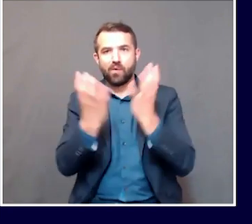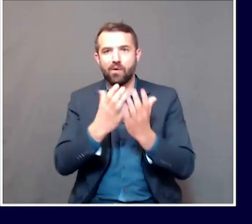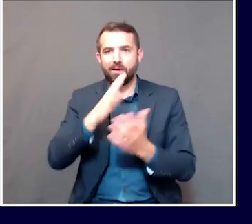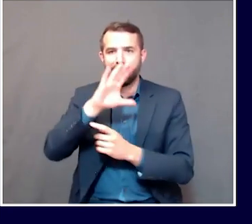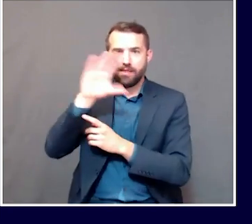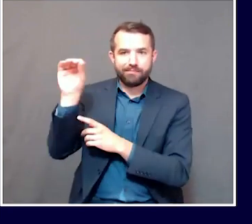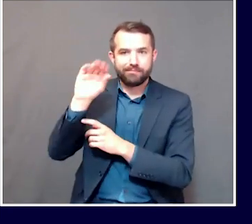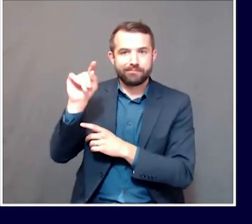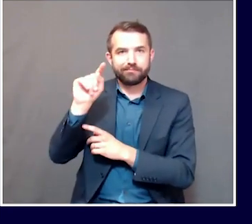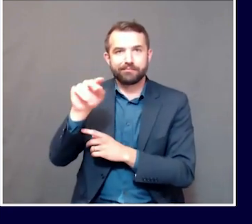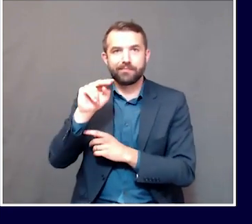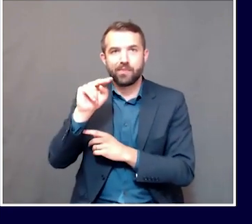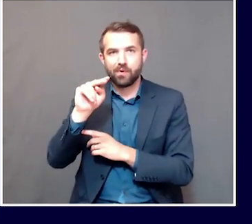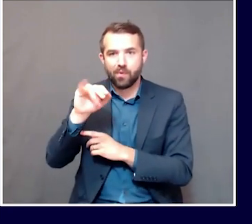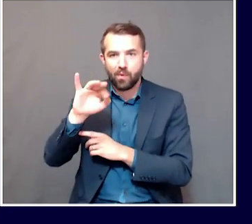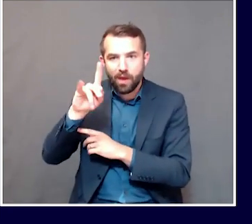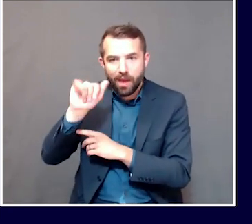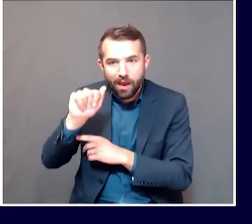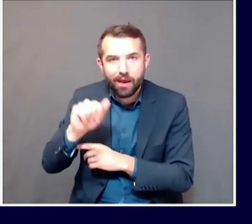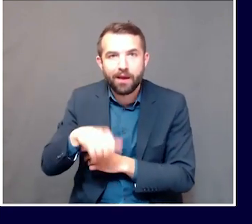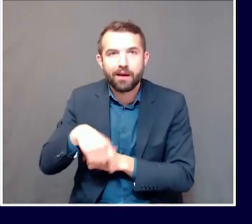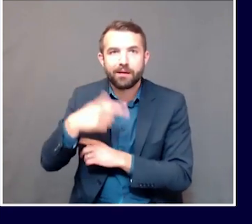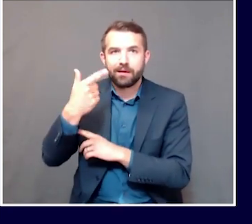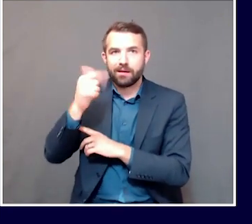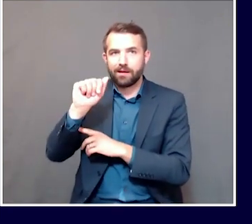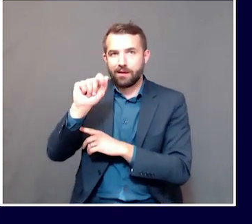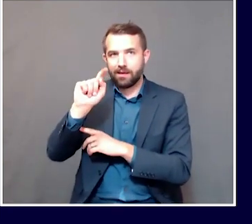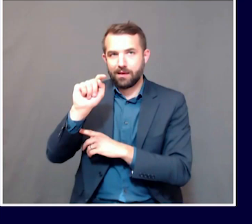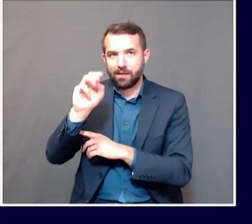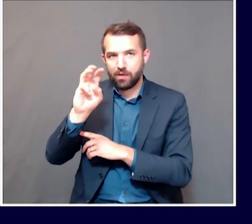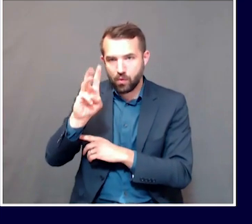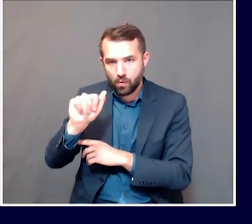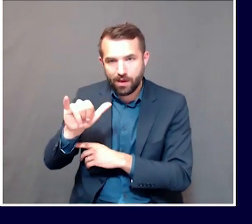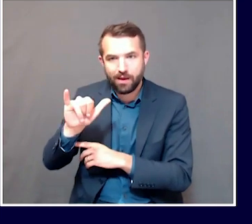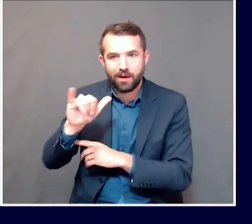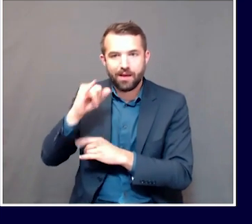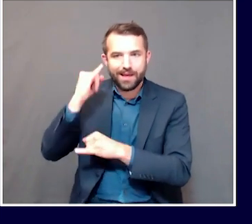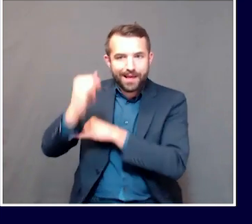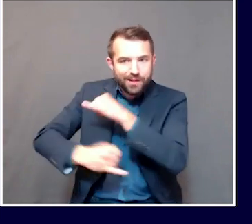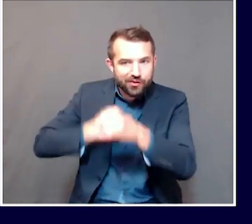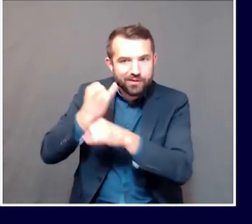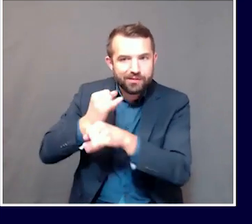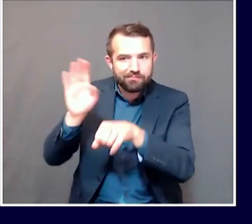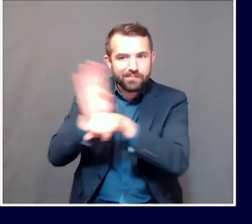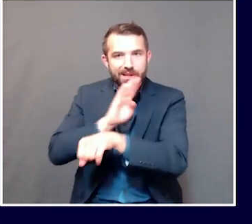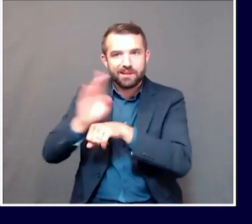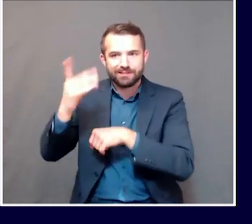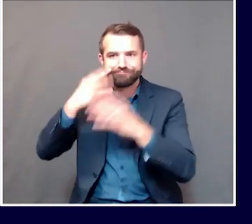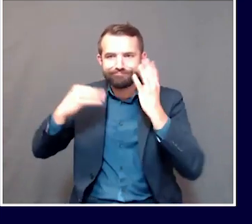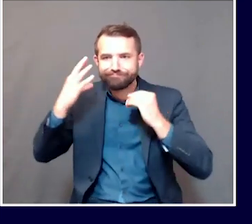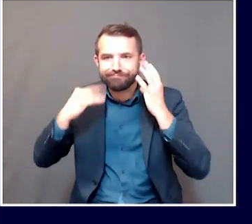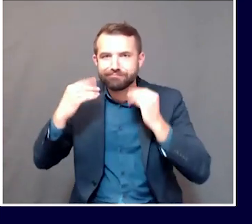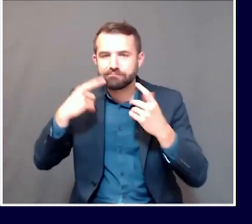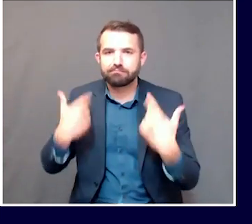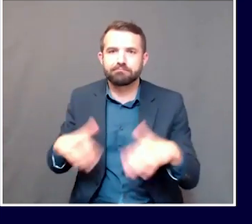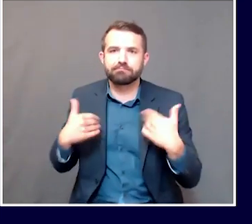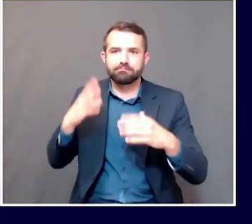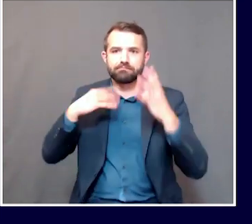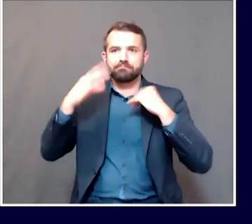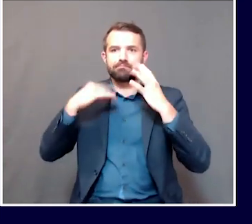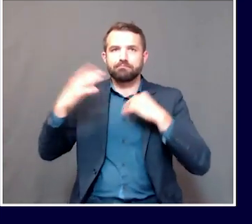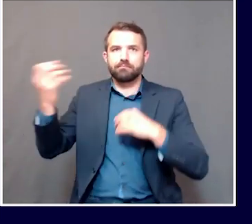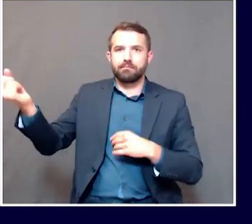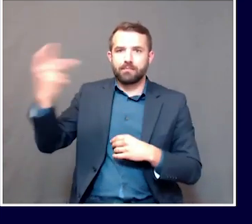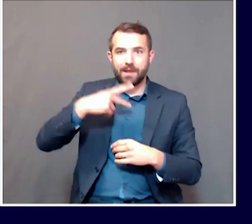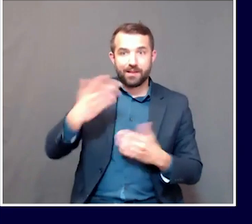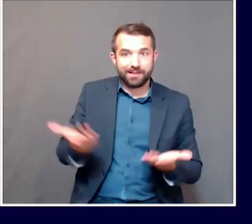others, she had substantial national and international business experience before she took this job. Came back to Maine. She's a Somerset